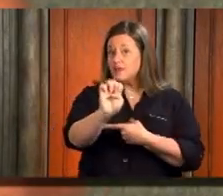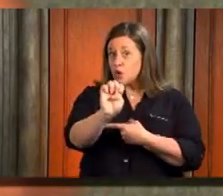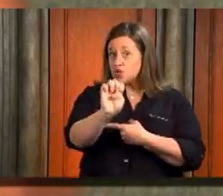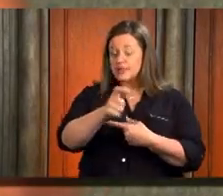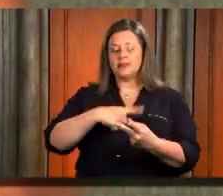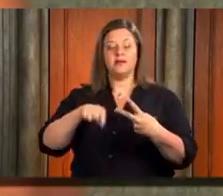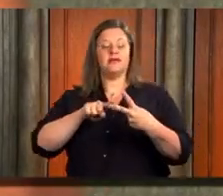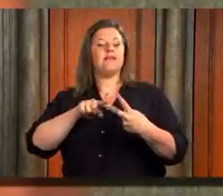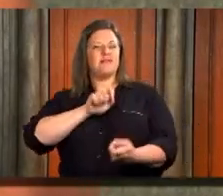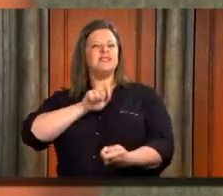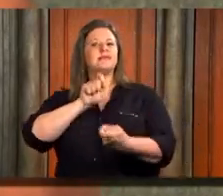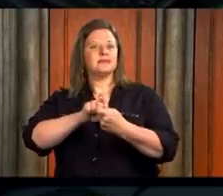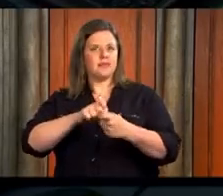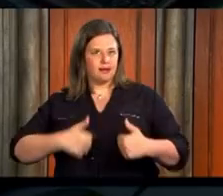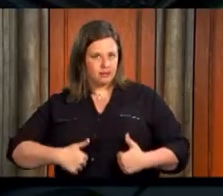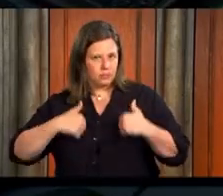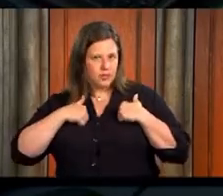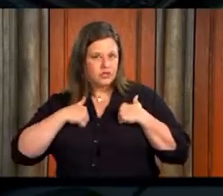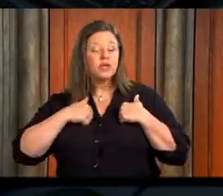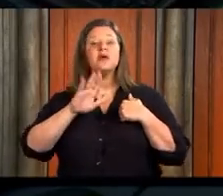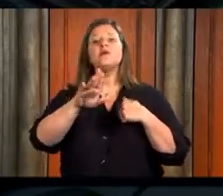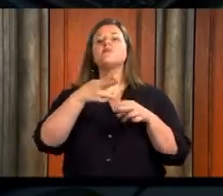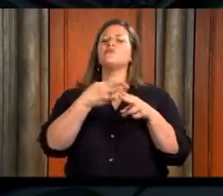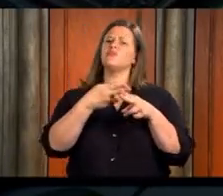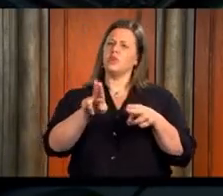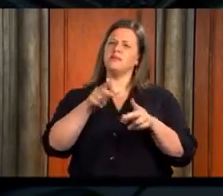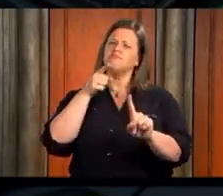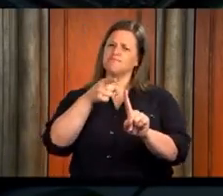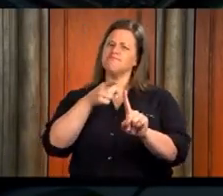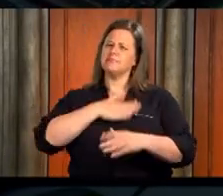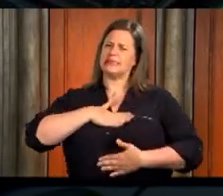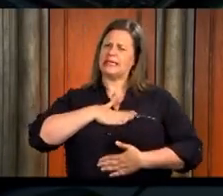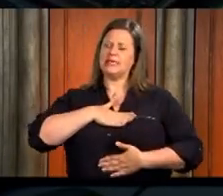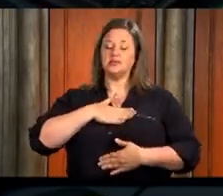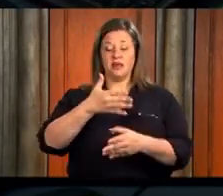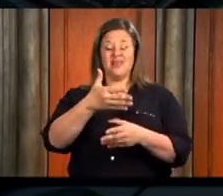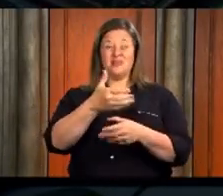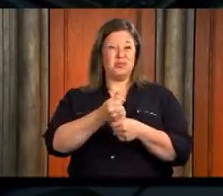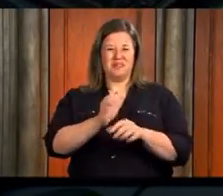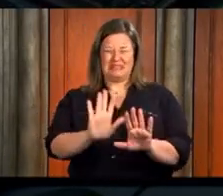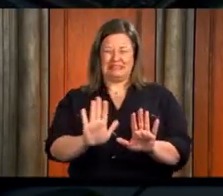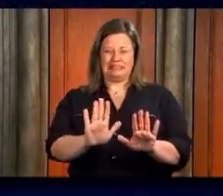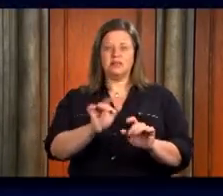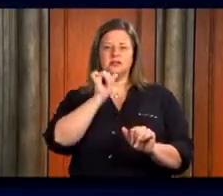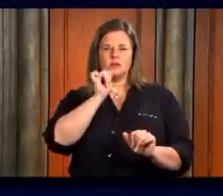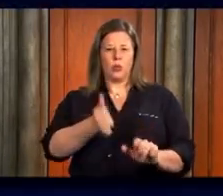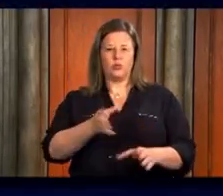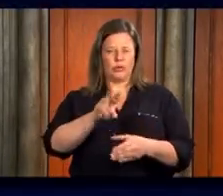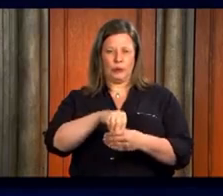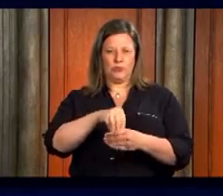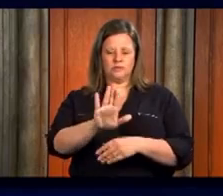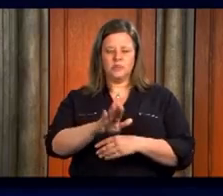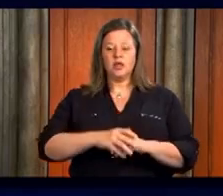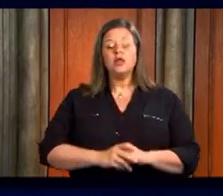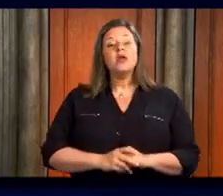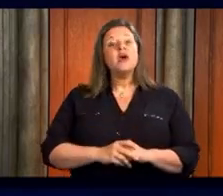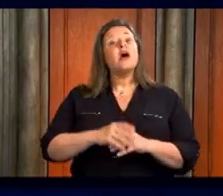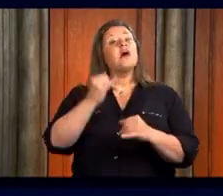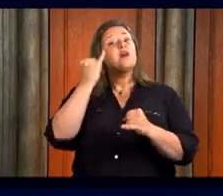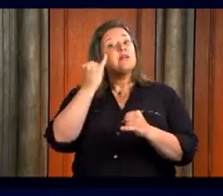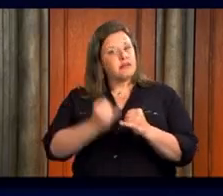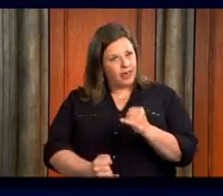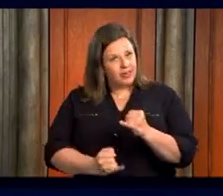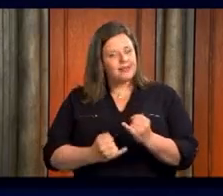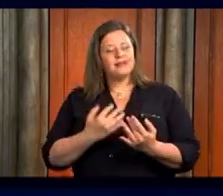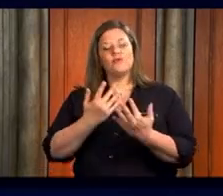exact location. Be brief and to the point. Avoid using abbreviations and slang. Finally, look for